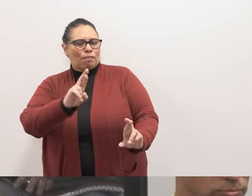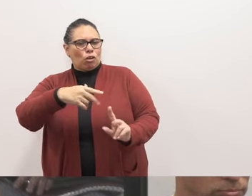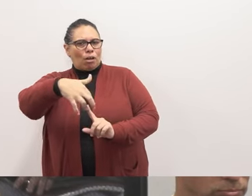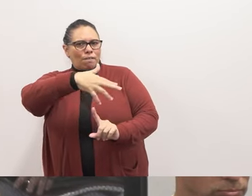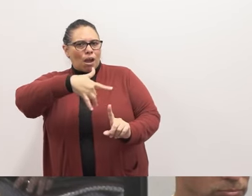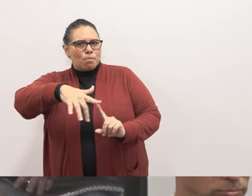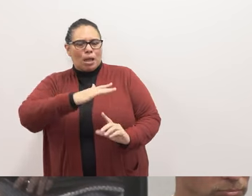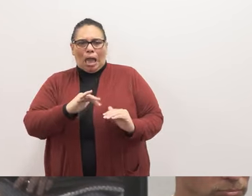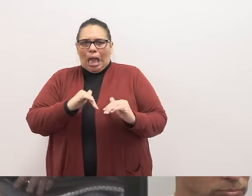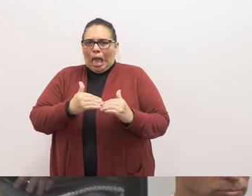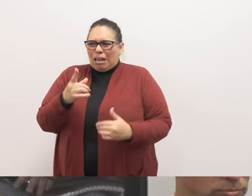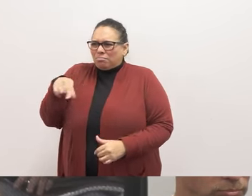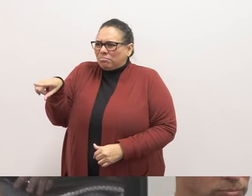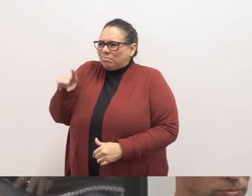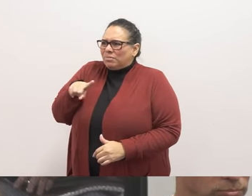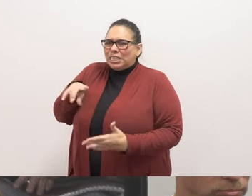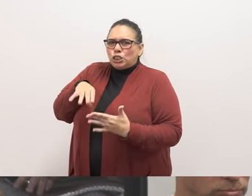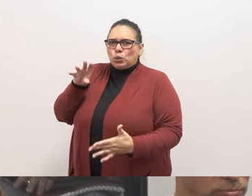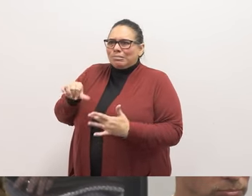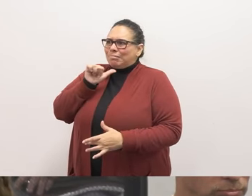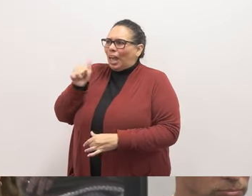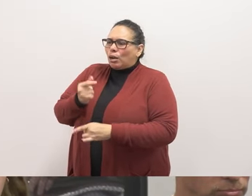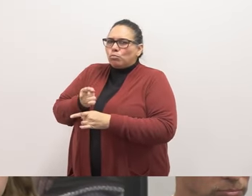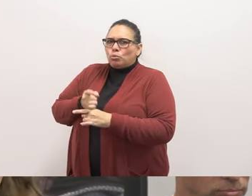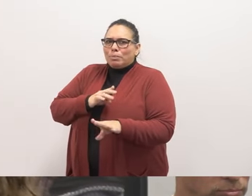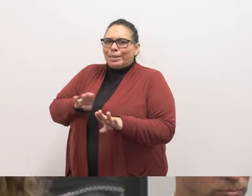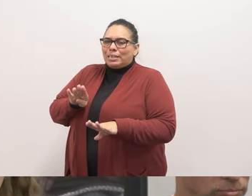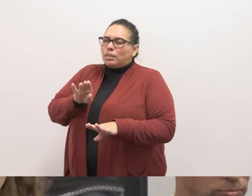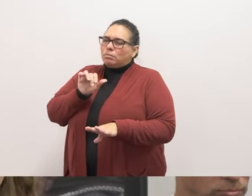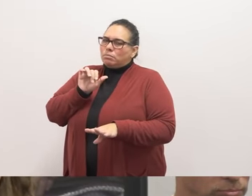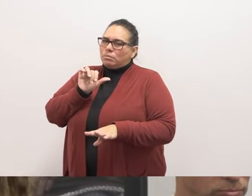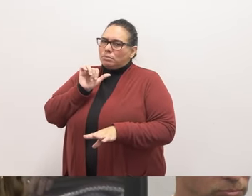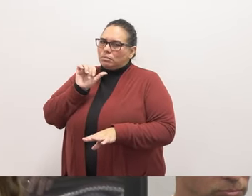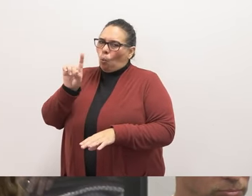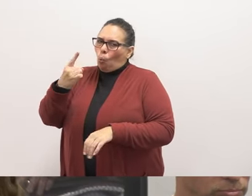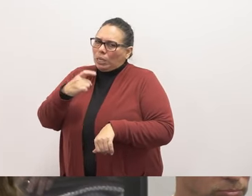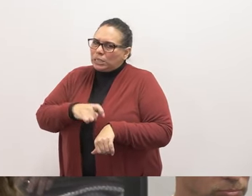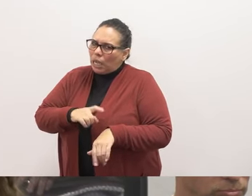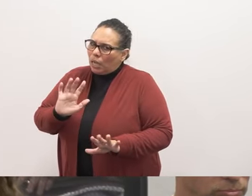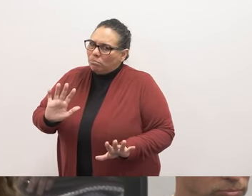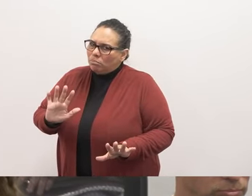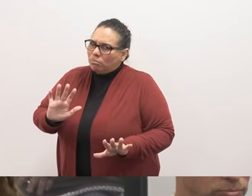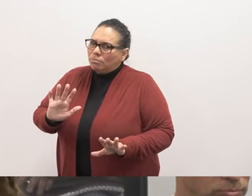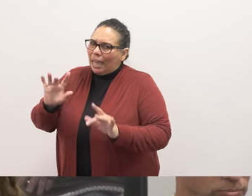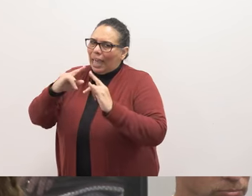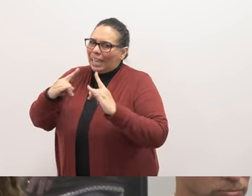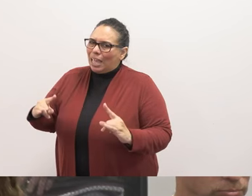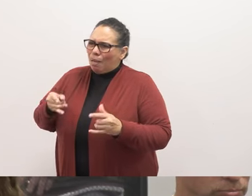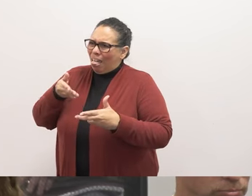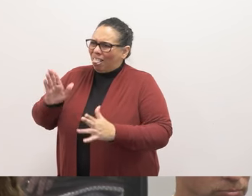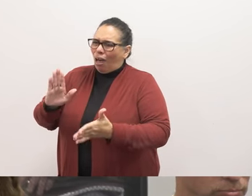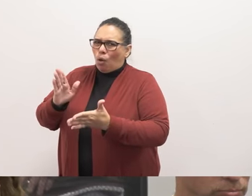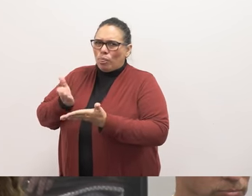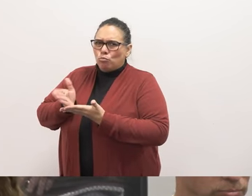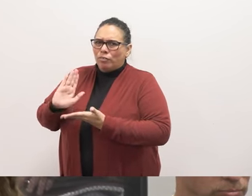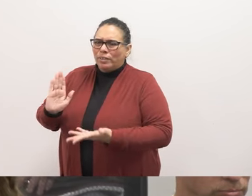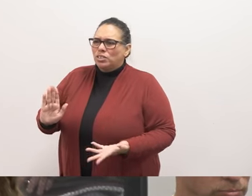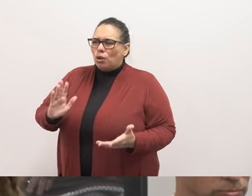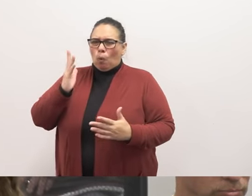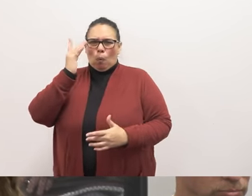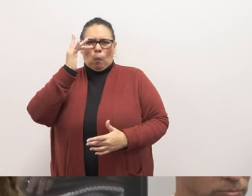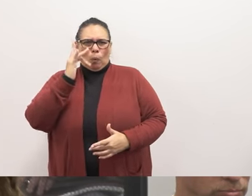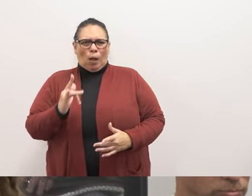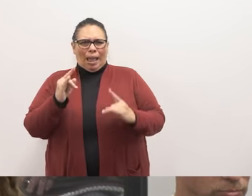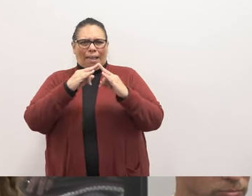students whose inappropriate behavior surely did not just appear at camp even allowed to attend a privilege like this? Why did LBUSD and Camp